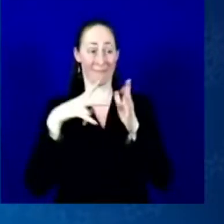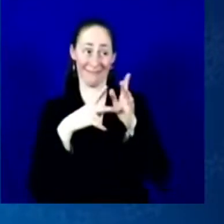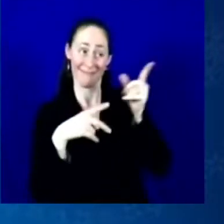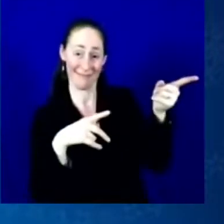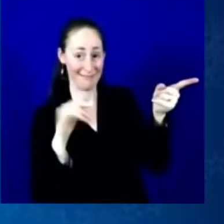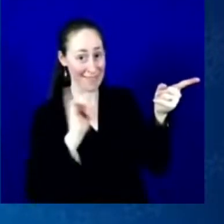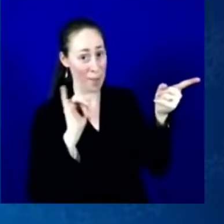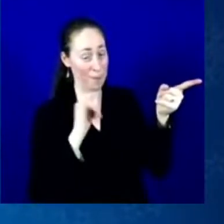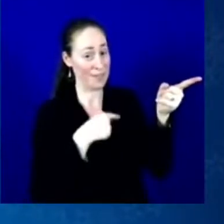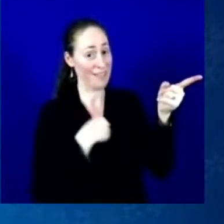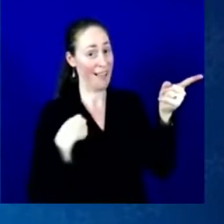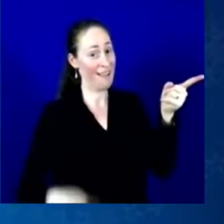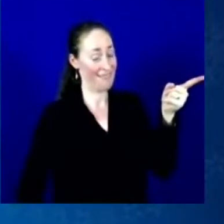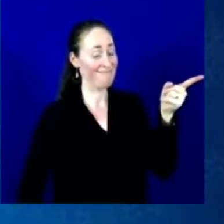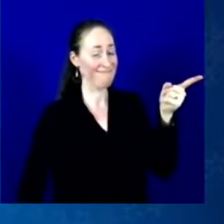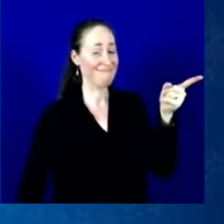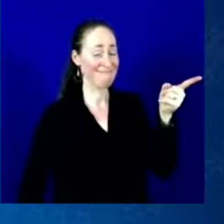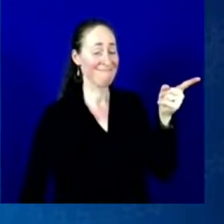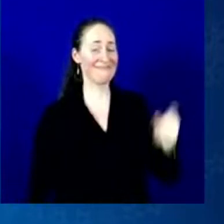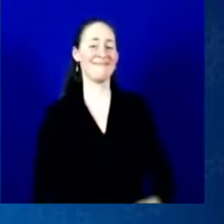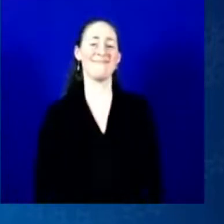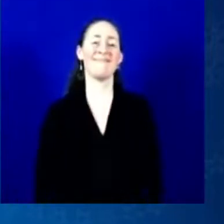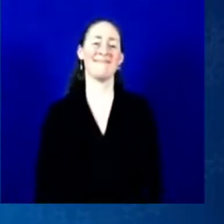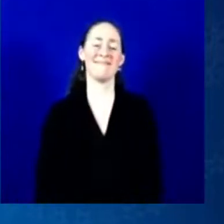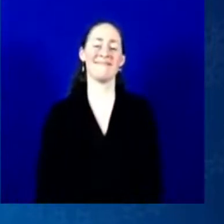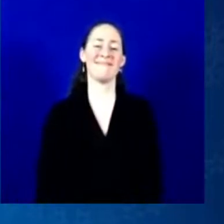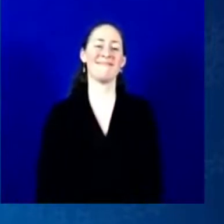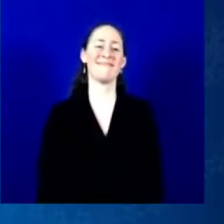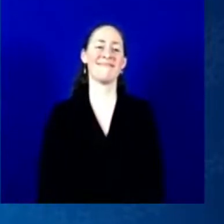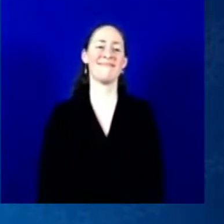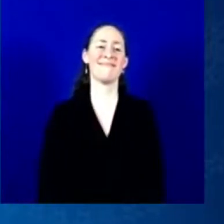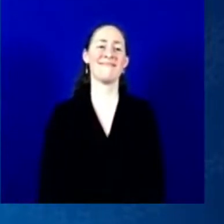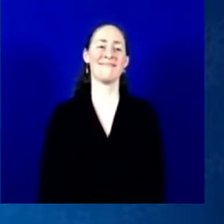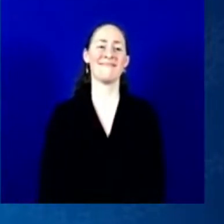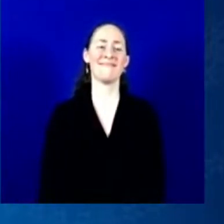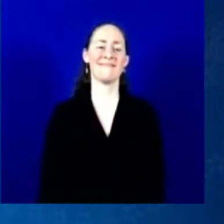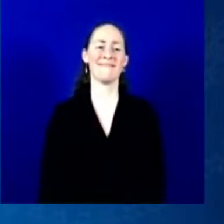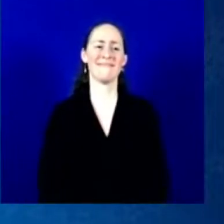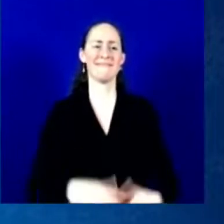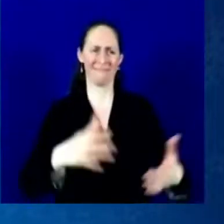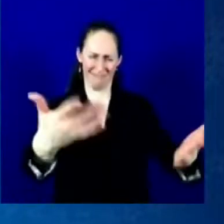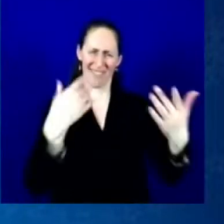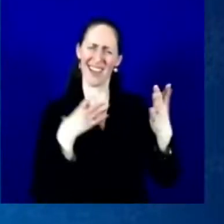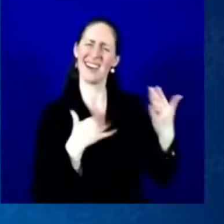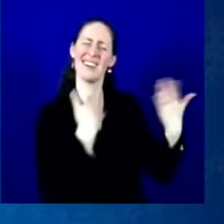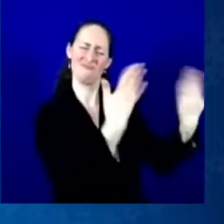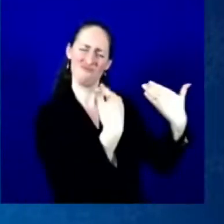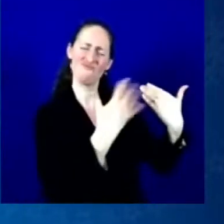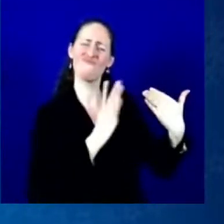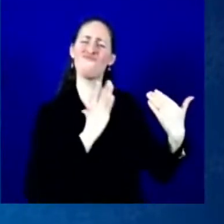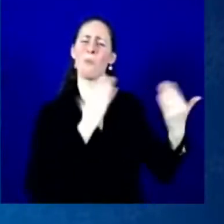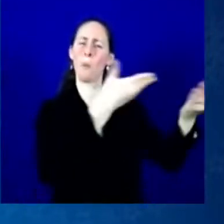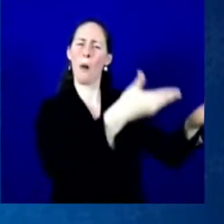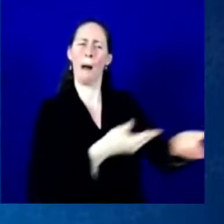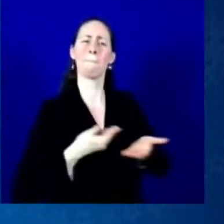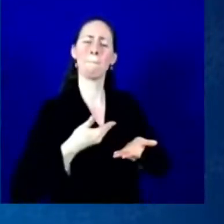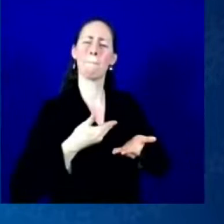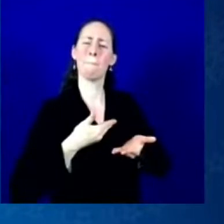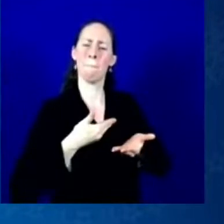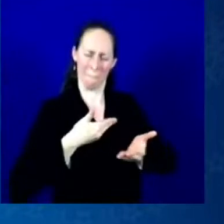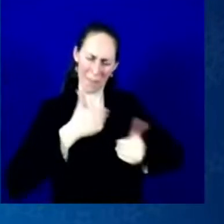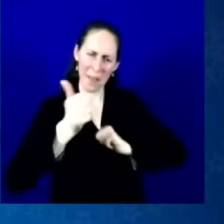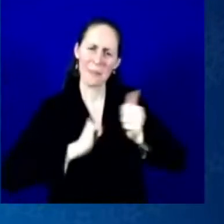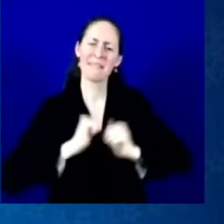But I made absolutely clear that we will defend America's interests across the board.